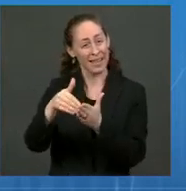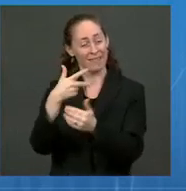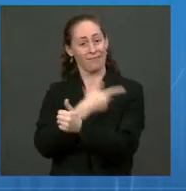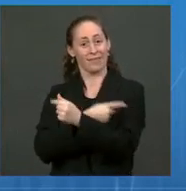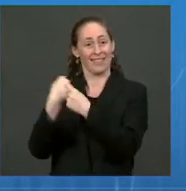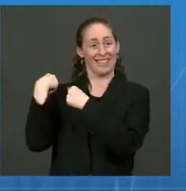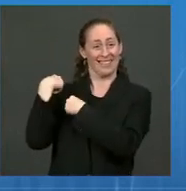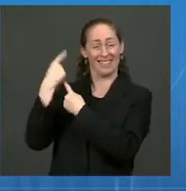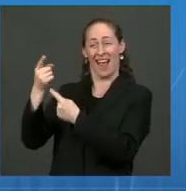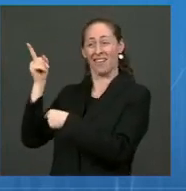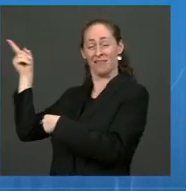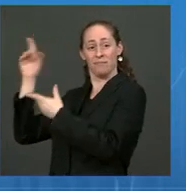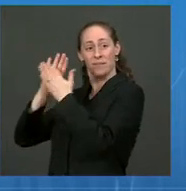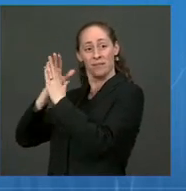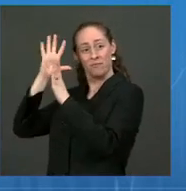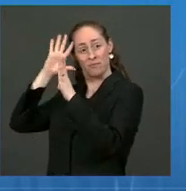months.